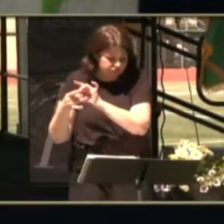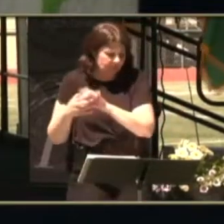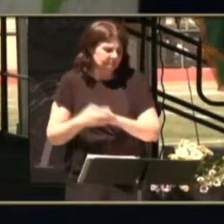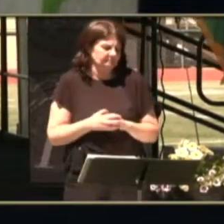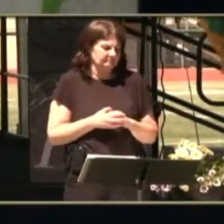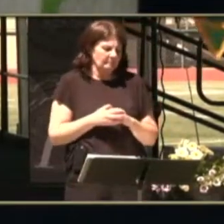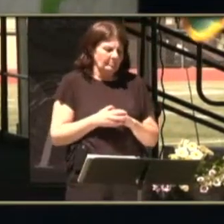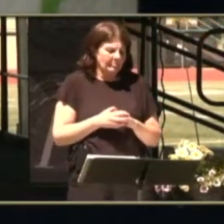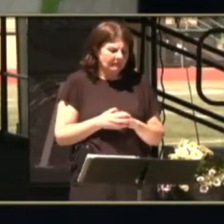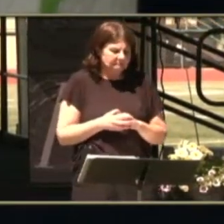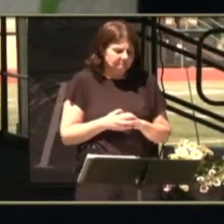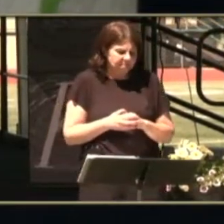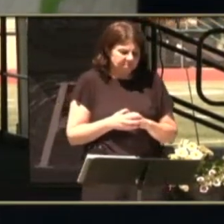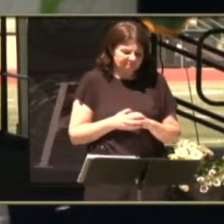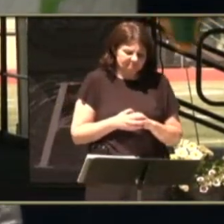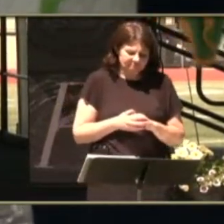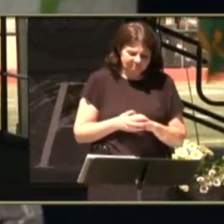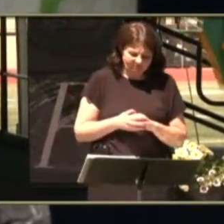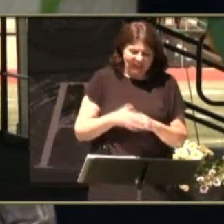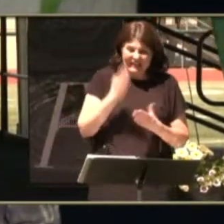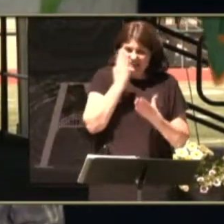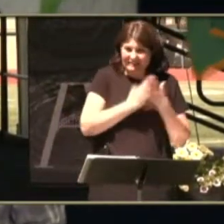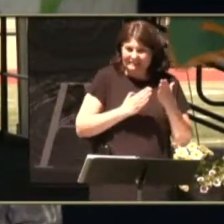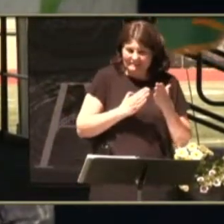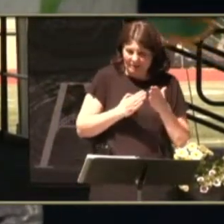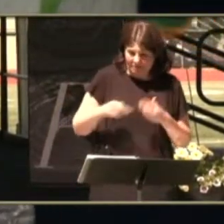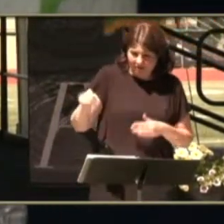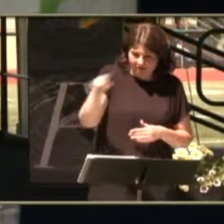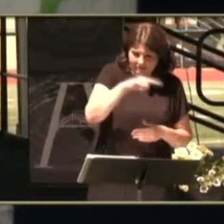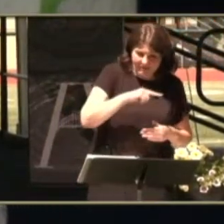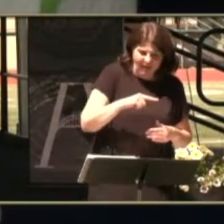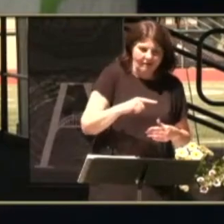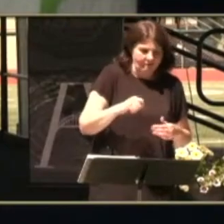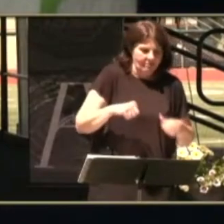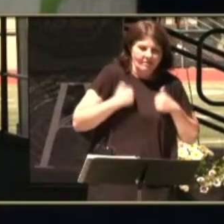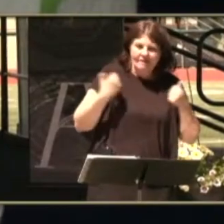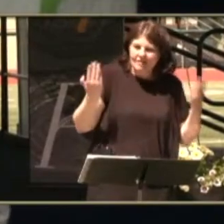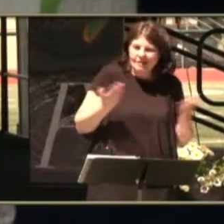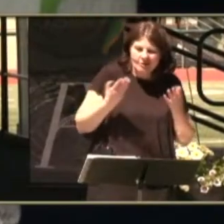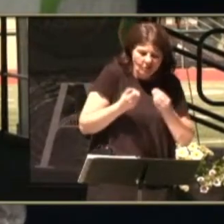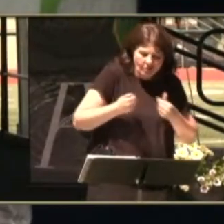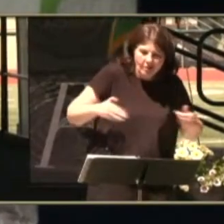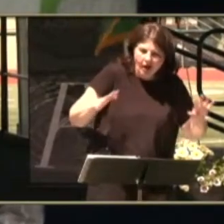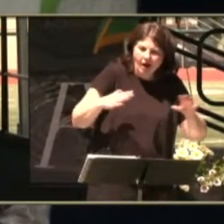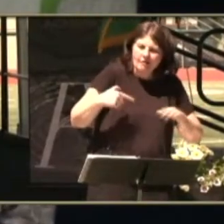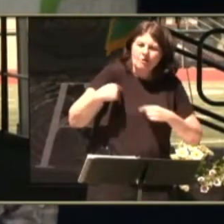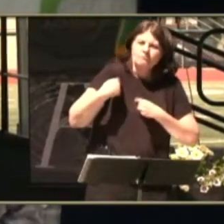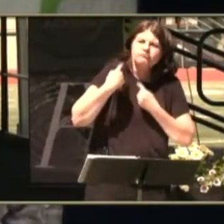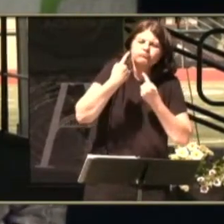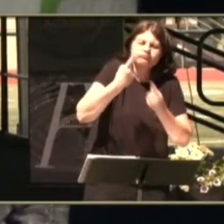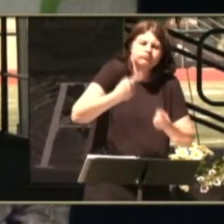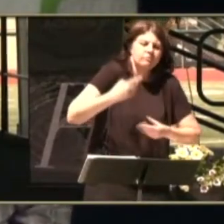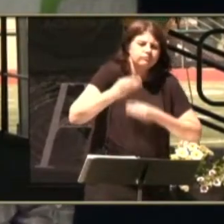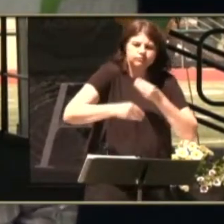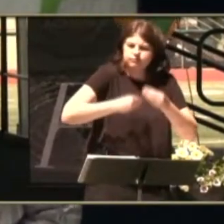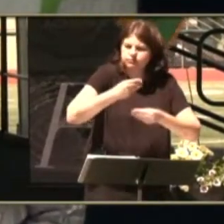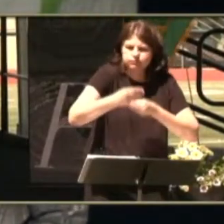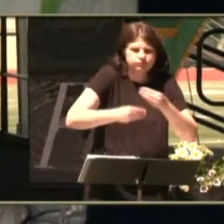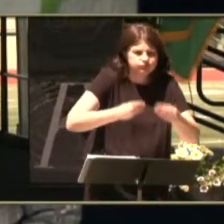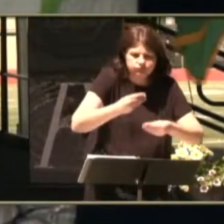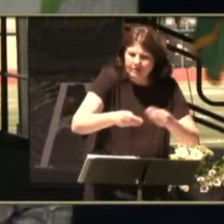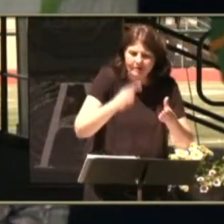occupied land, some have lived on this land for more generations than can be counted.